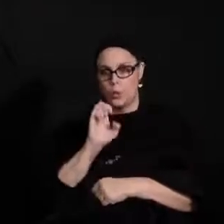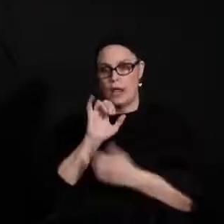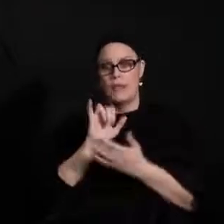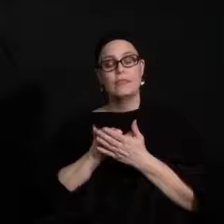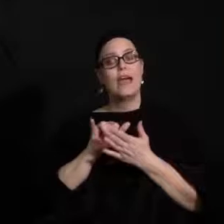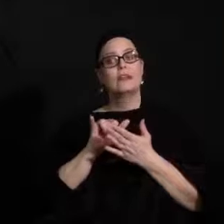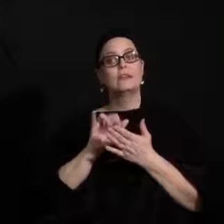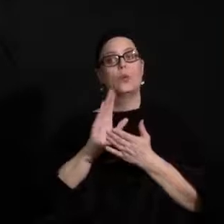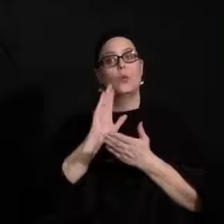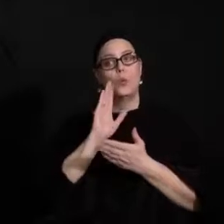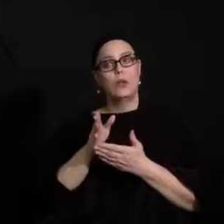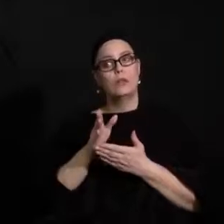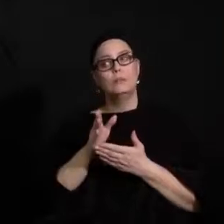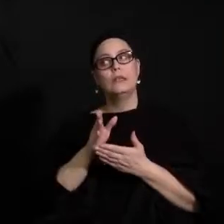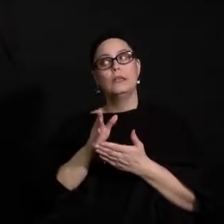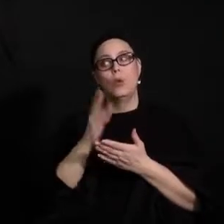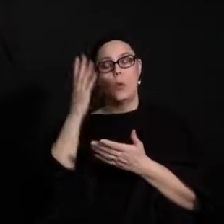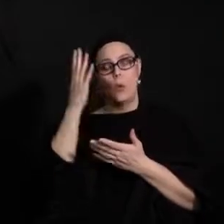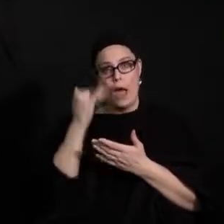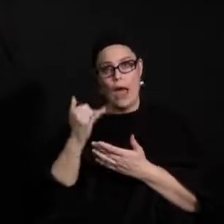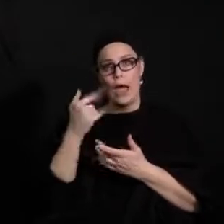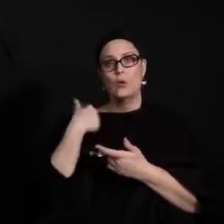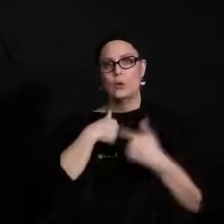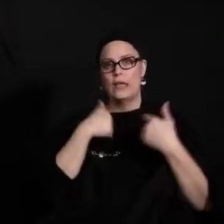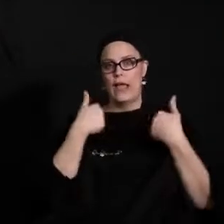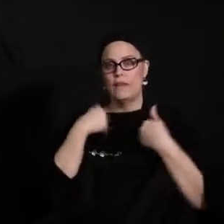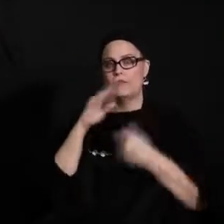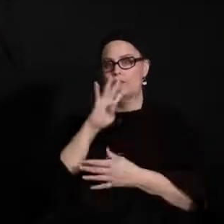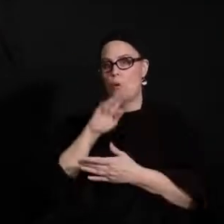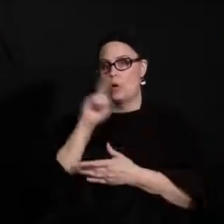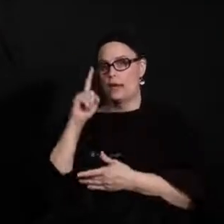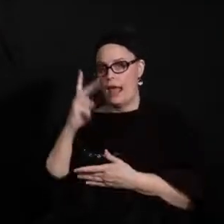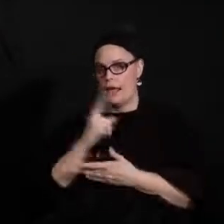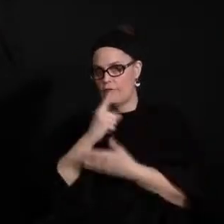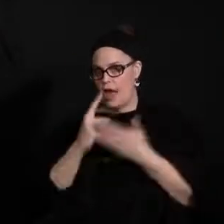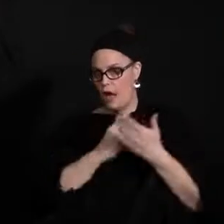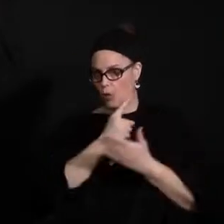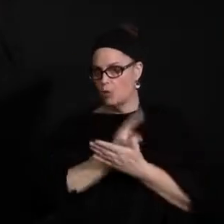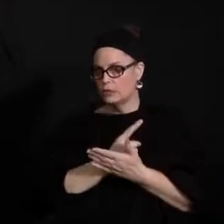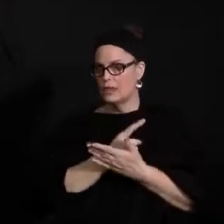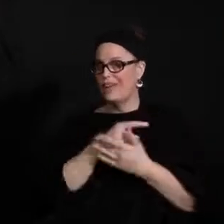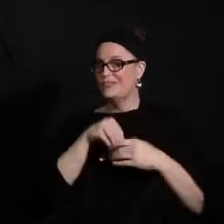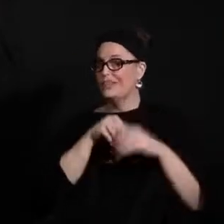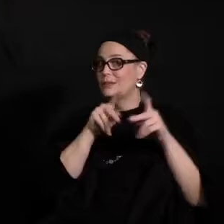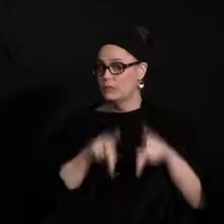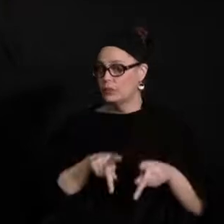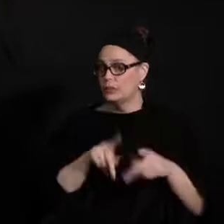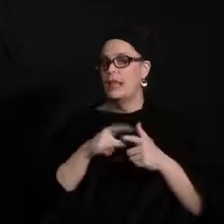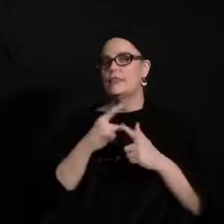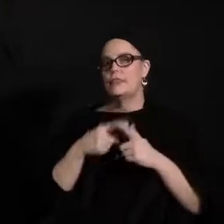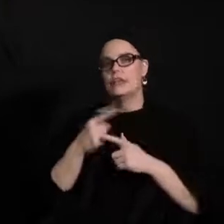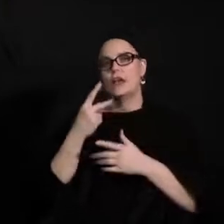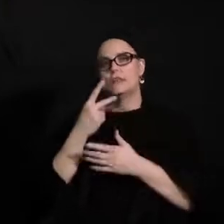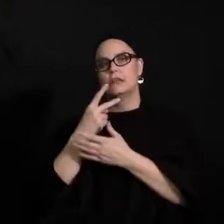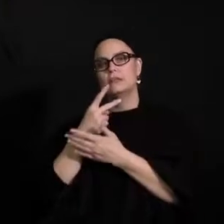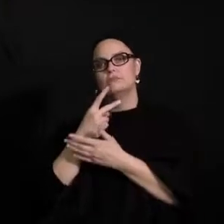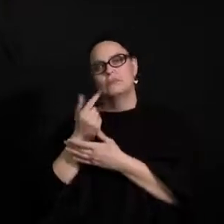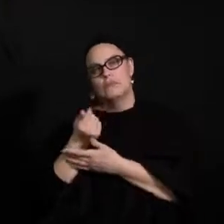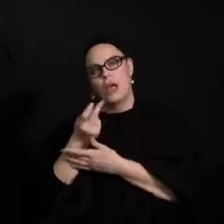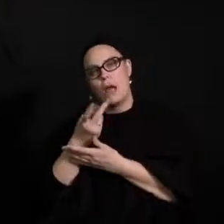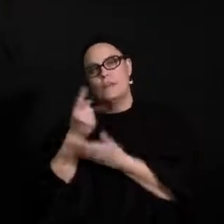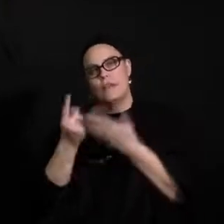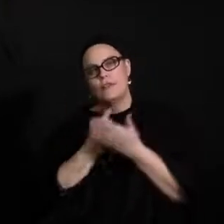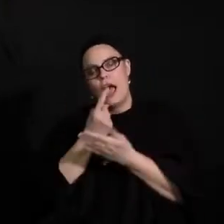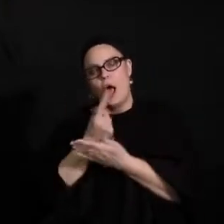that's part of why we're at the four and a half hours of in-person and then a couple hours of time where the teacher can connect